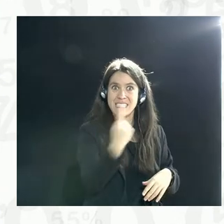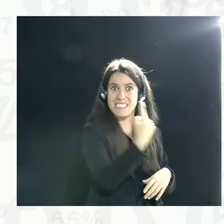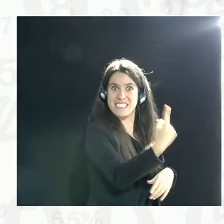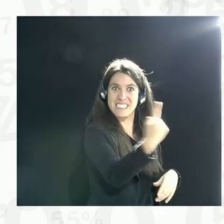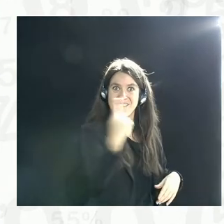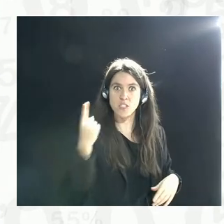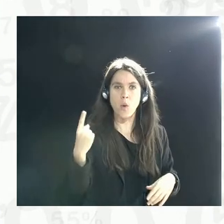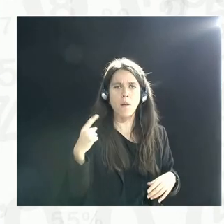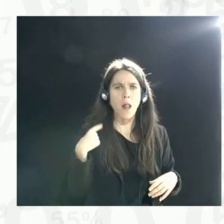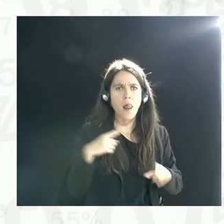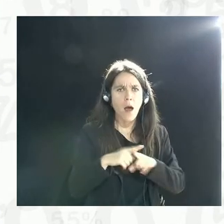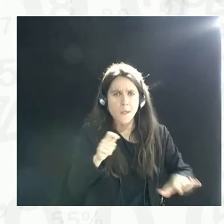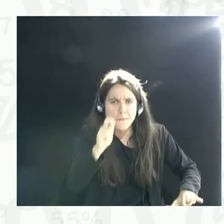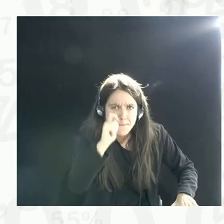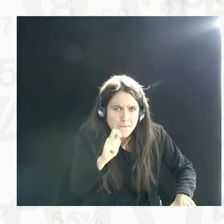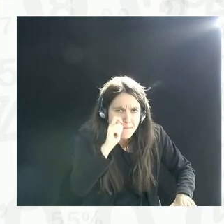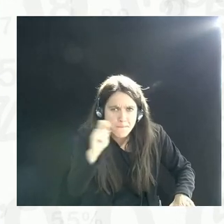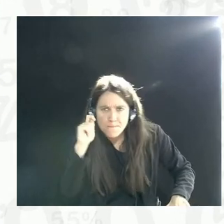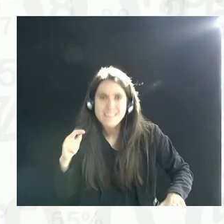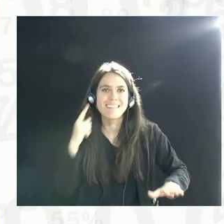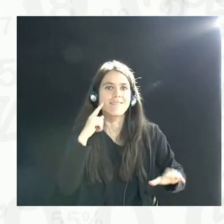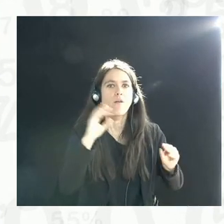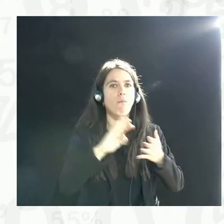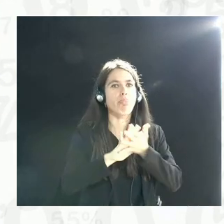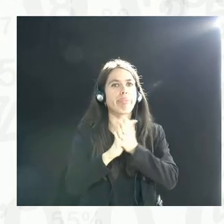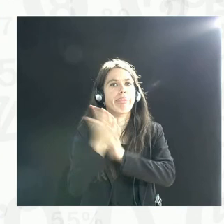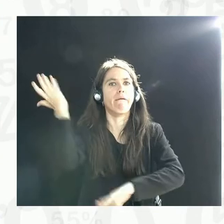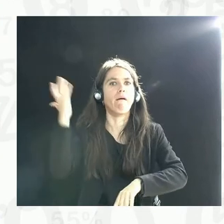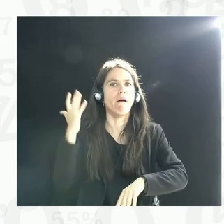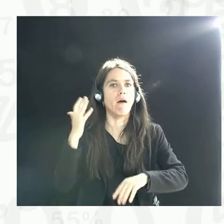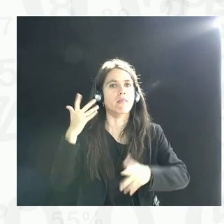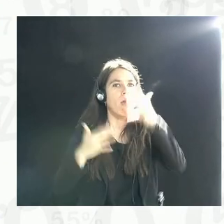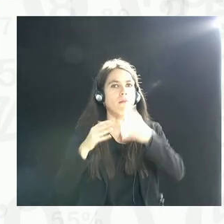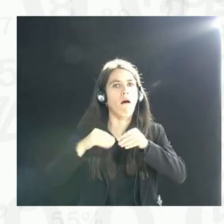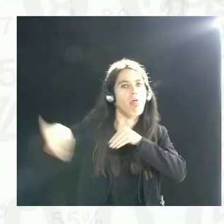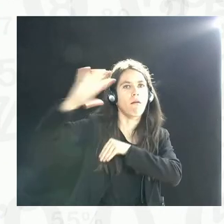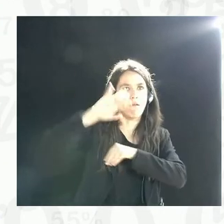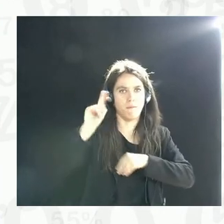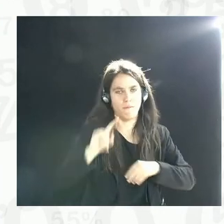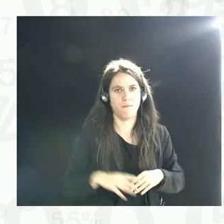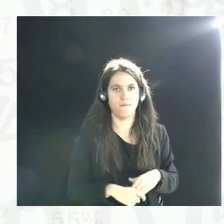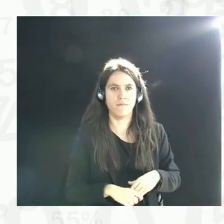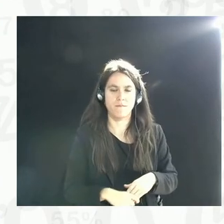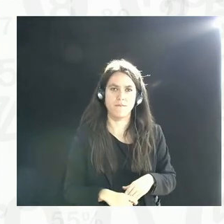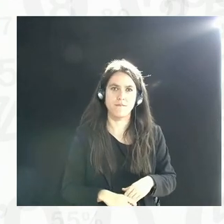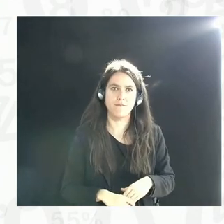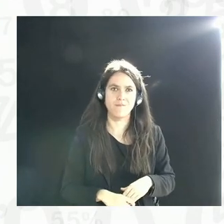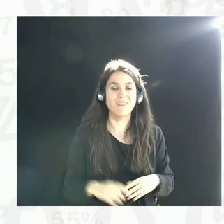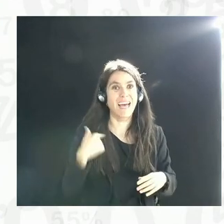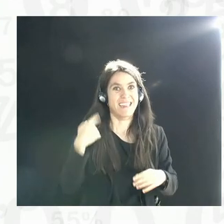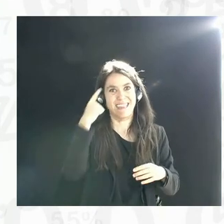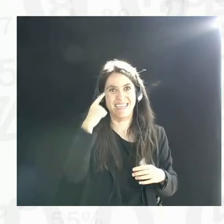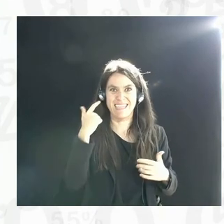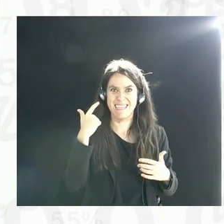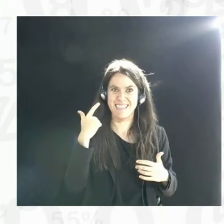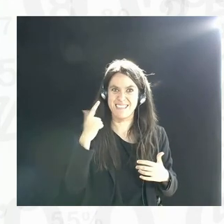not being misused in different ways. So I'll stop here for now. It's interesting what you said, that it's born